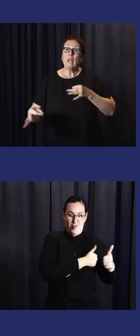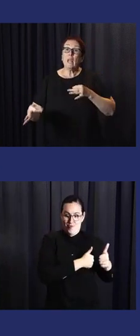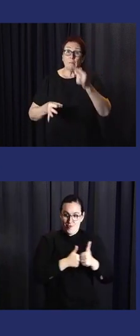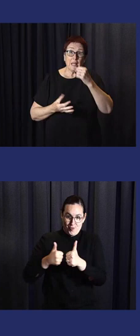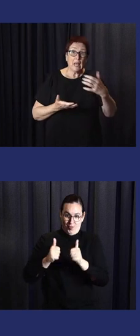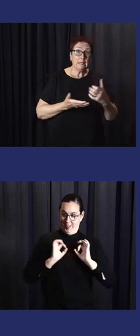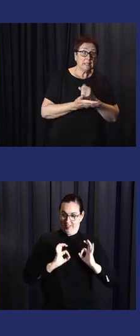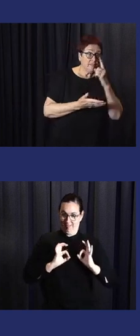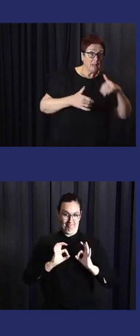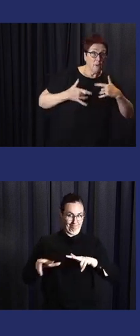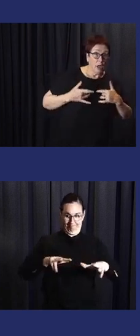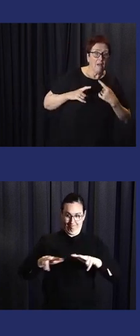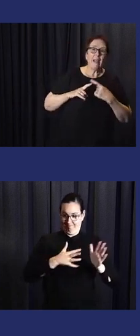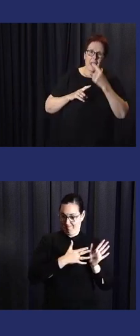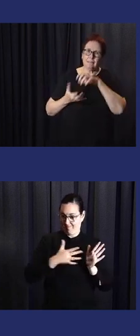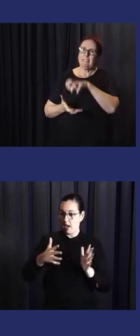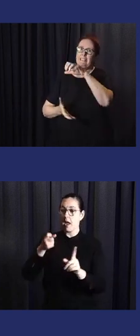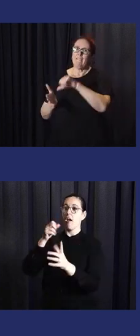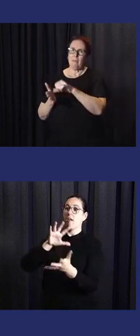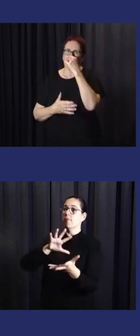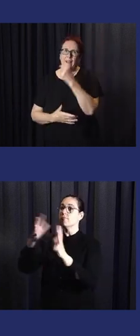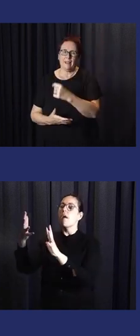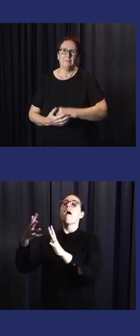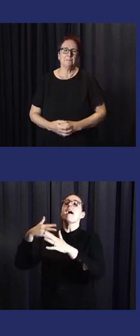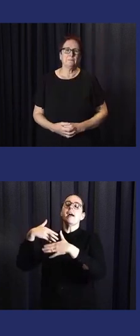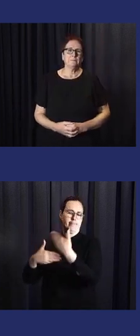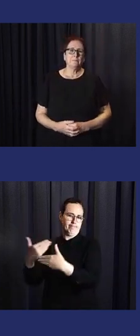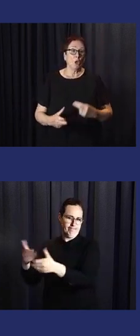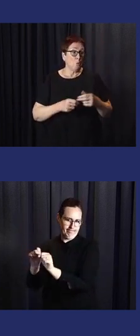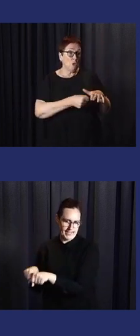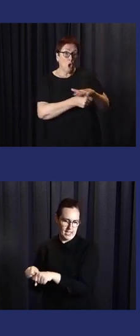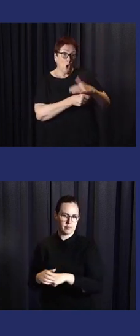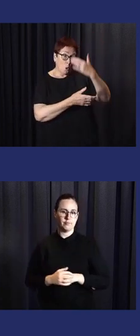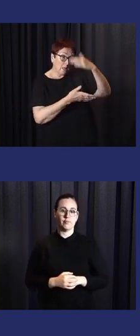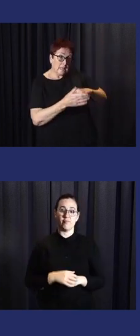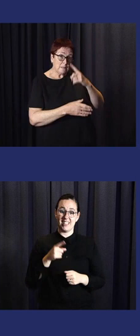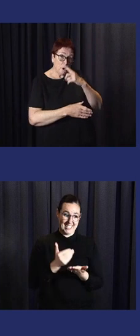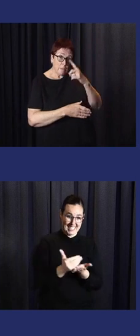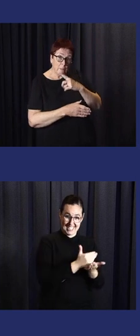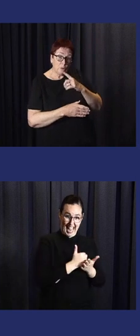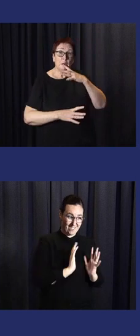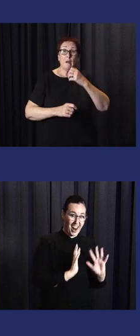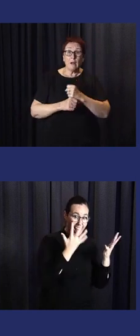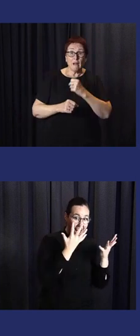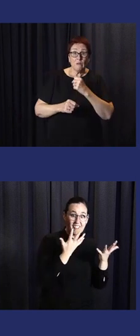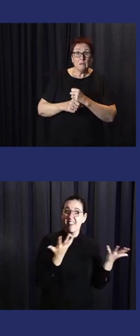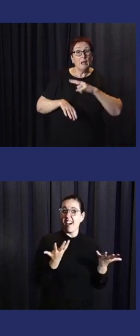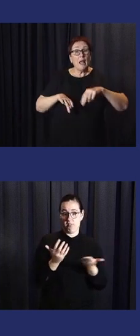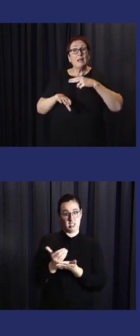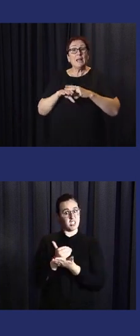lessen the impact of hazards on their lives and livelihoods. It's a strategy that can save both lives and money.